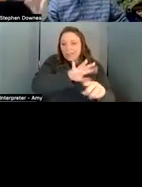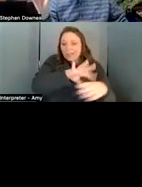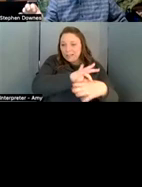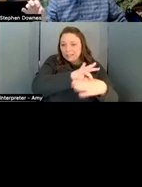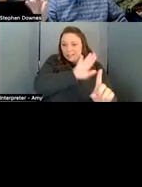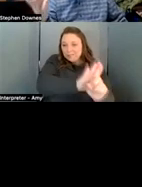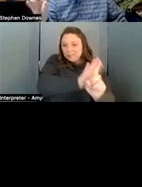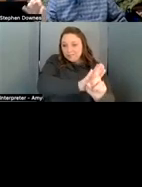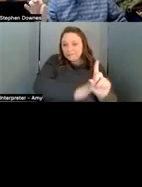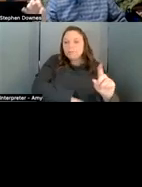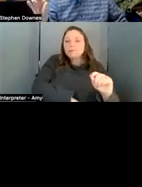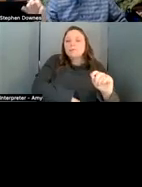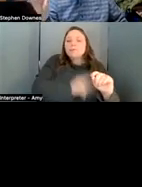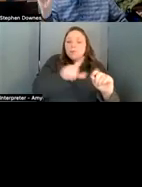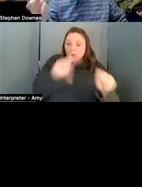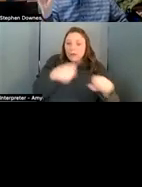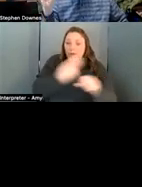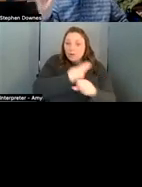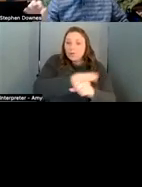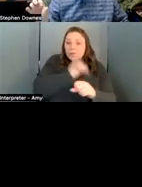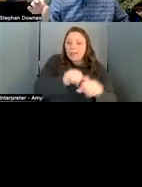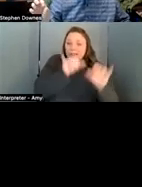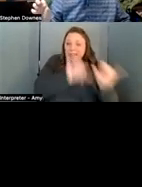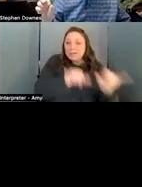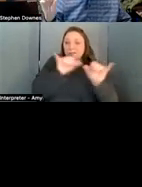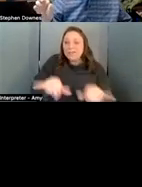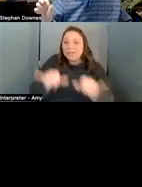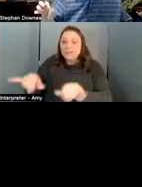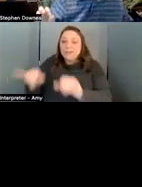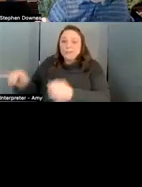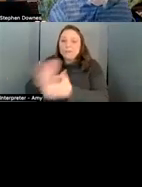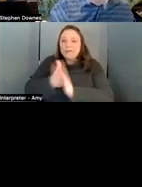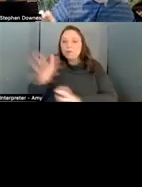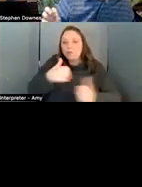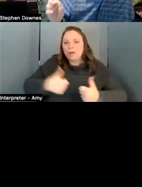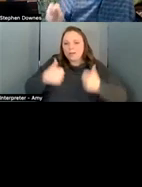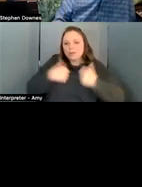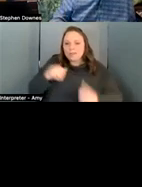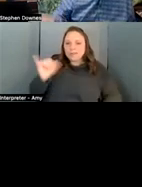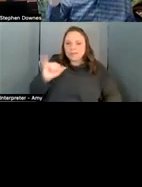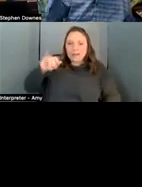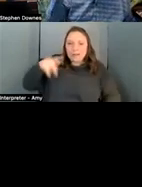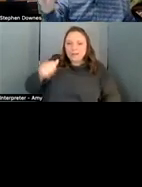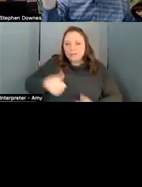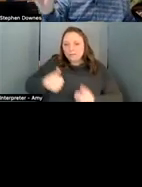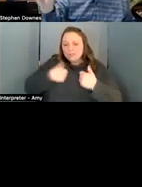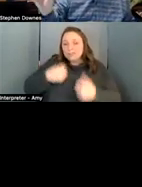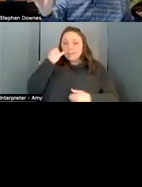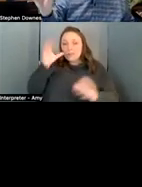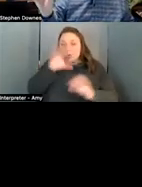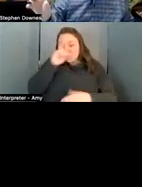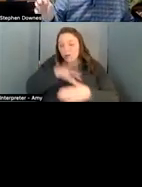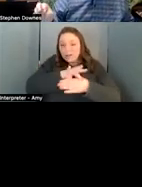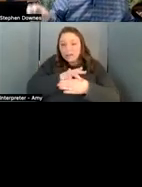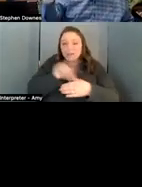you can use that string of characters as an address and if you're looking for some content you just use that string